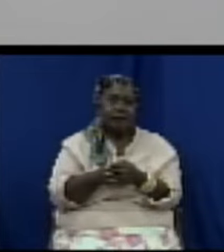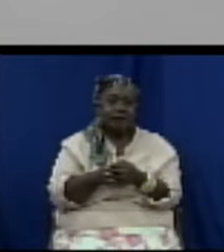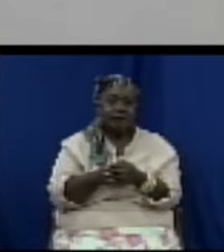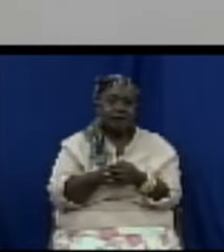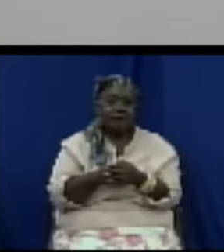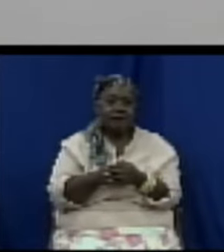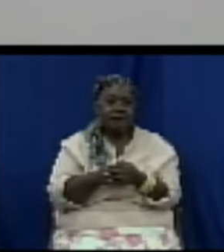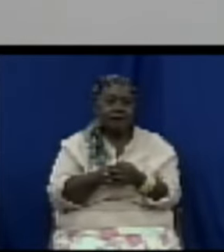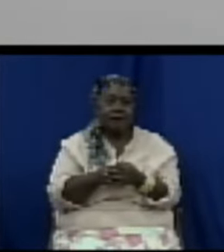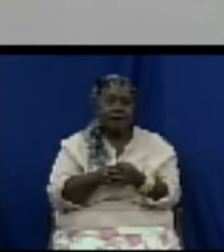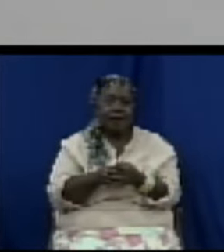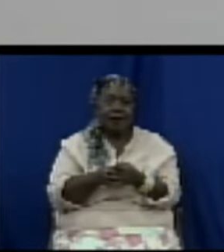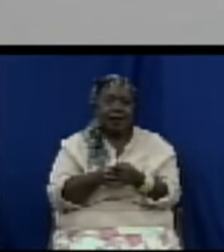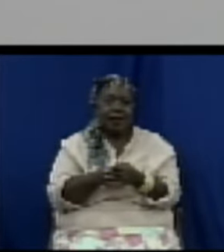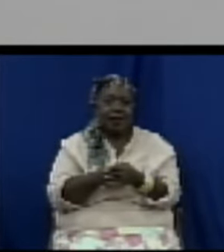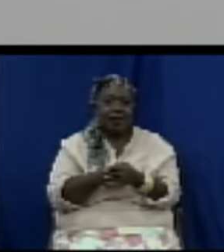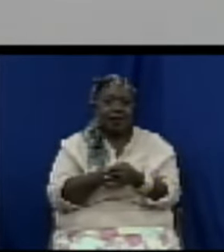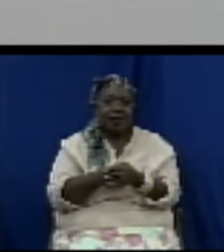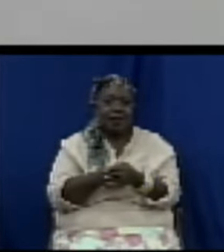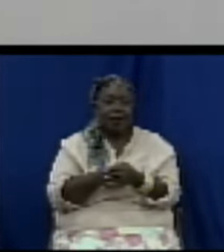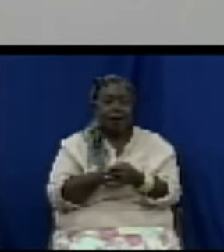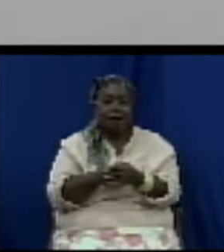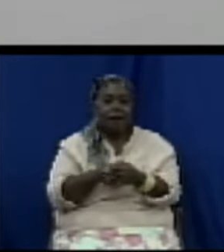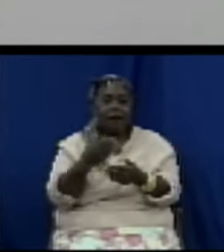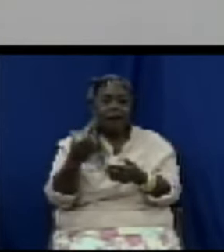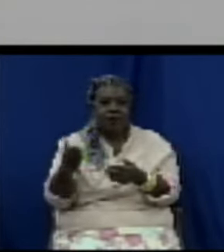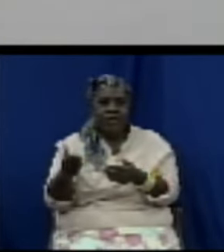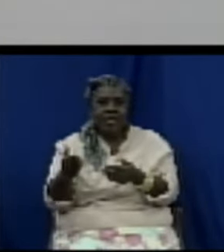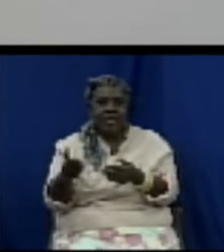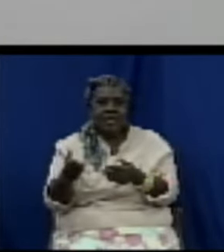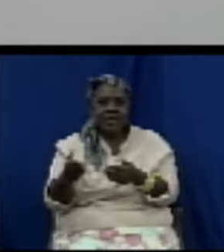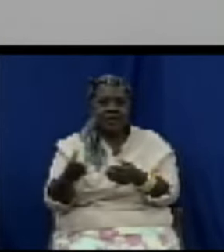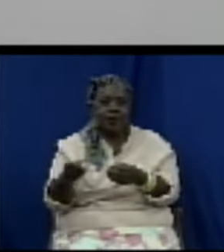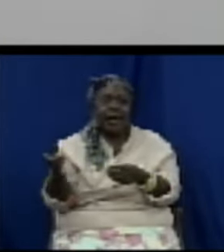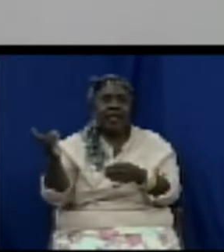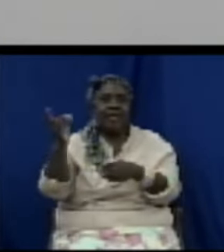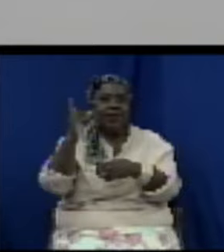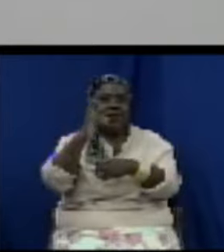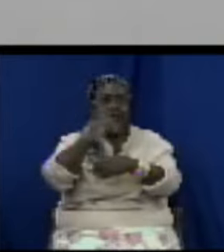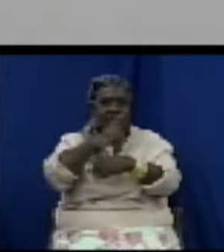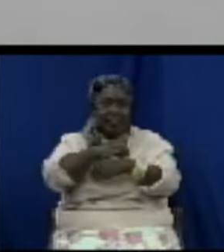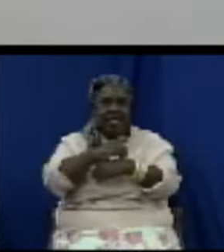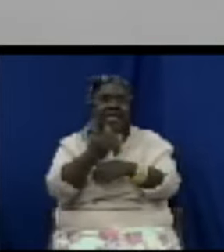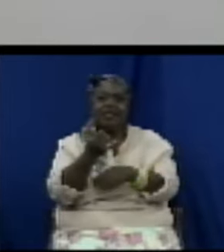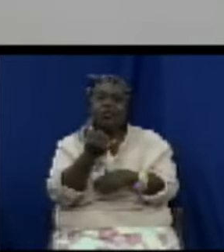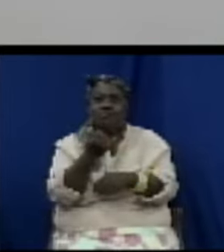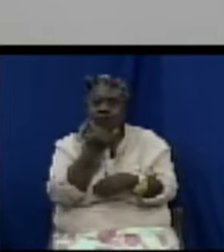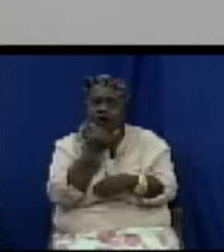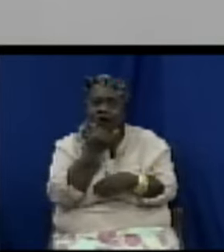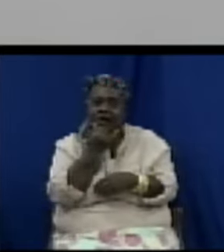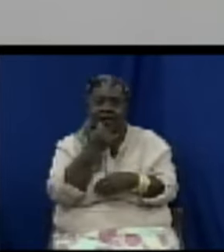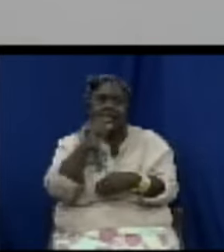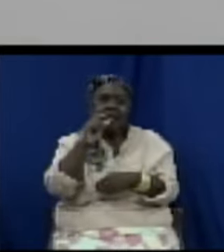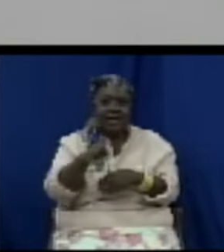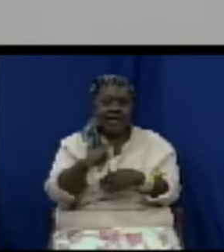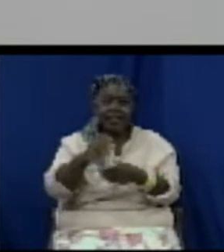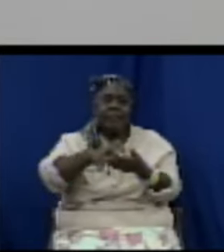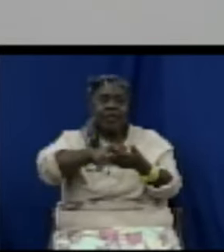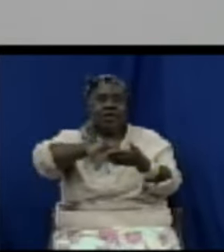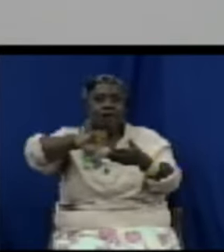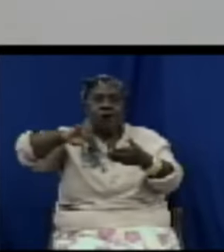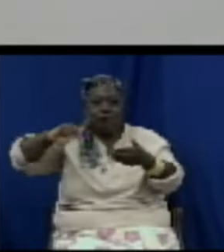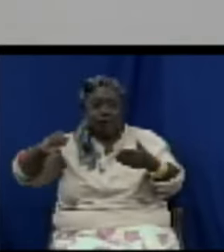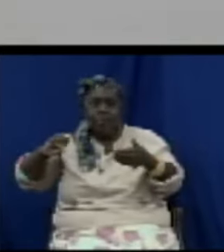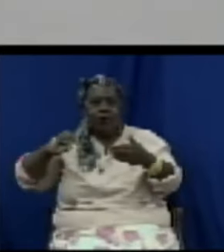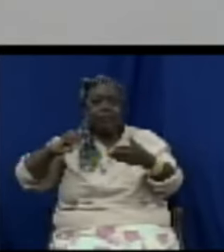it ensuring that expired packages are removed from a shelf now for example if you are